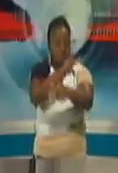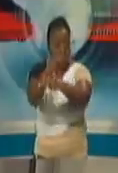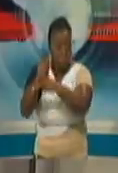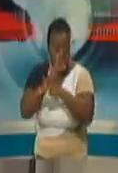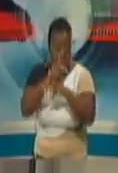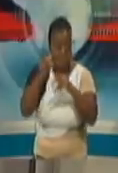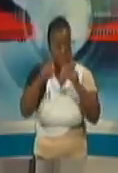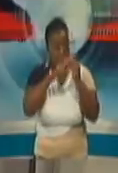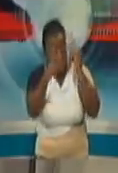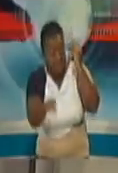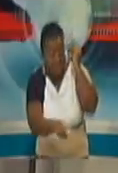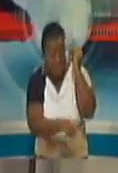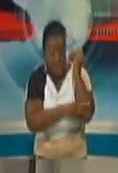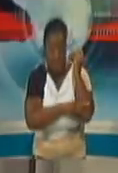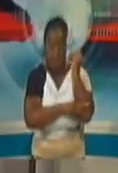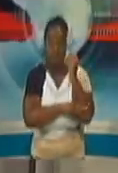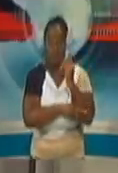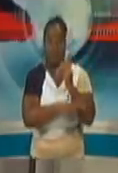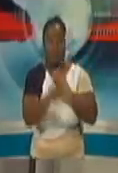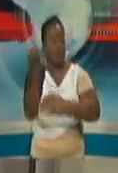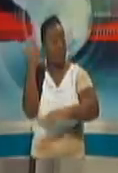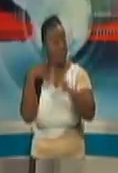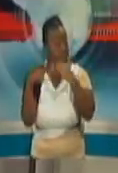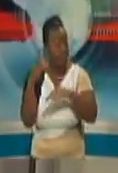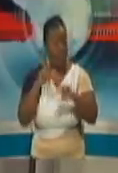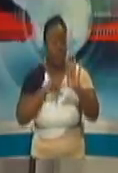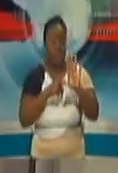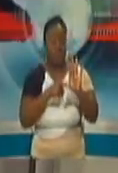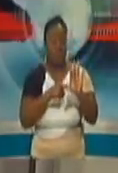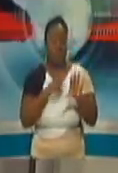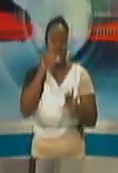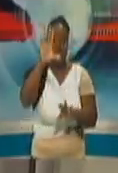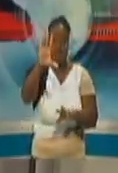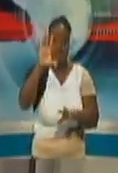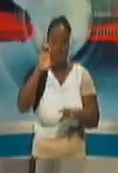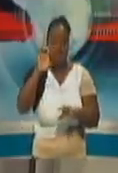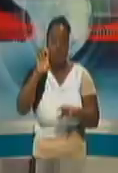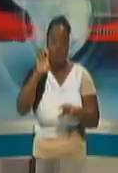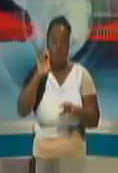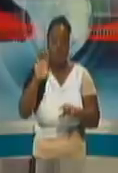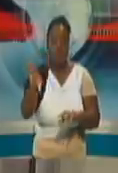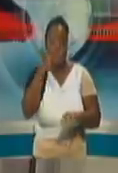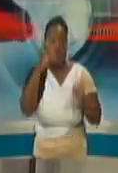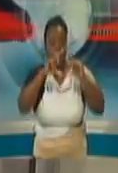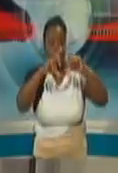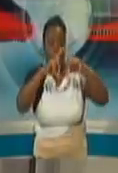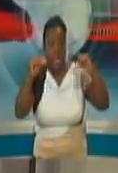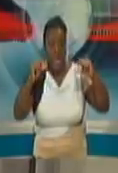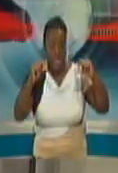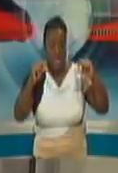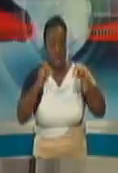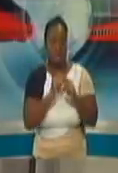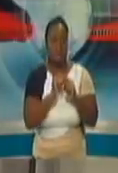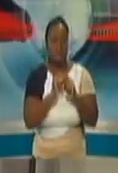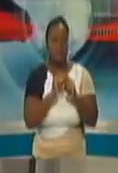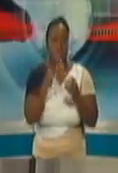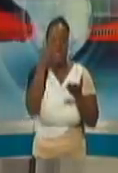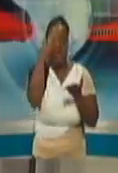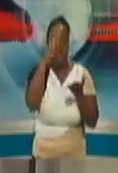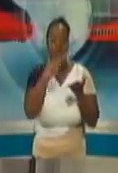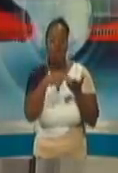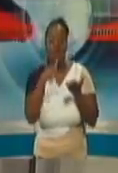since this started. We have given out 500 food cards. On the issue of rent,